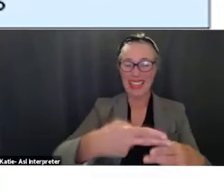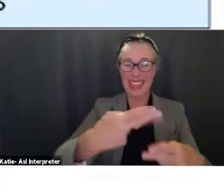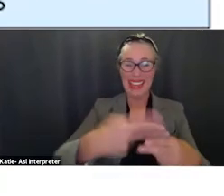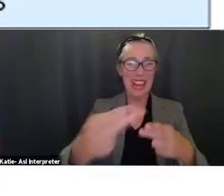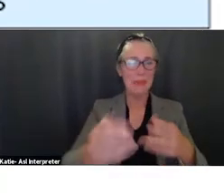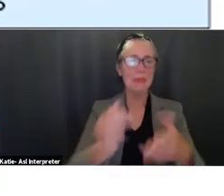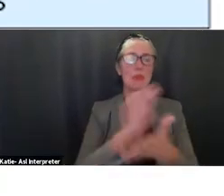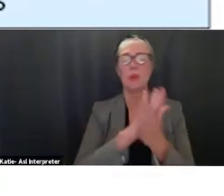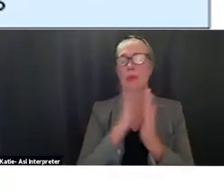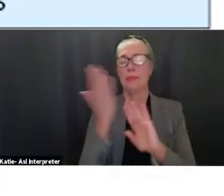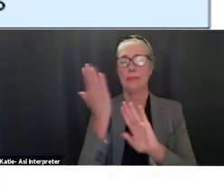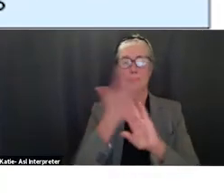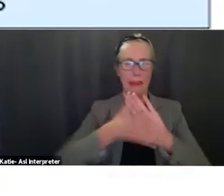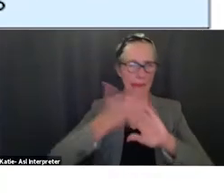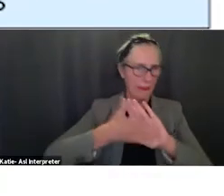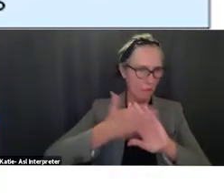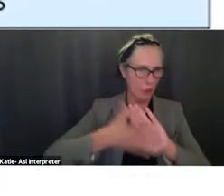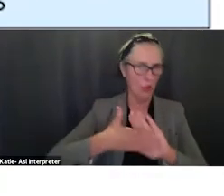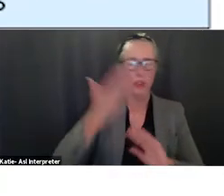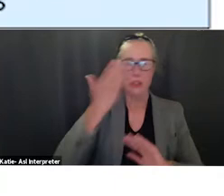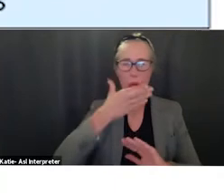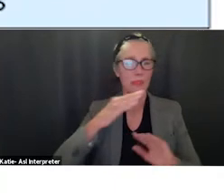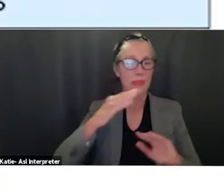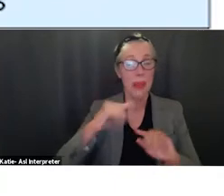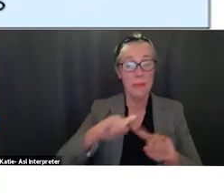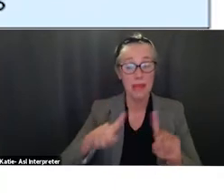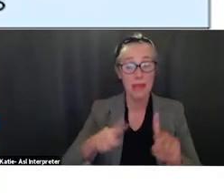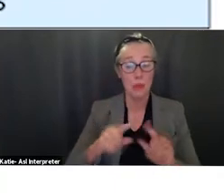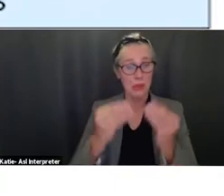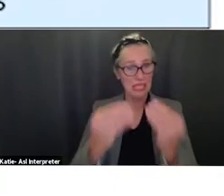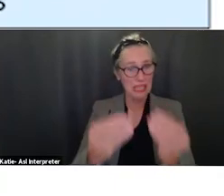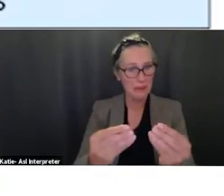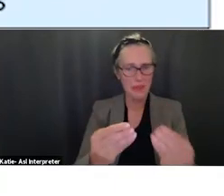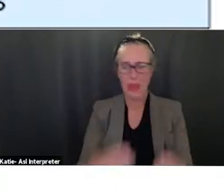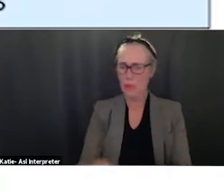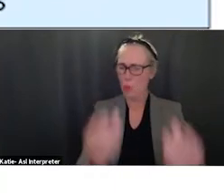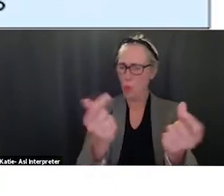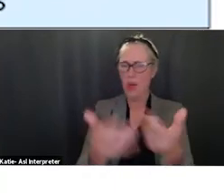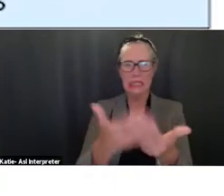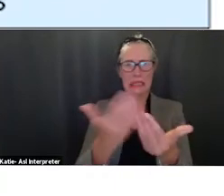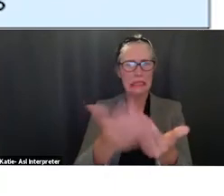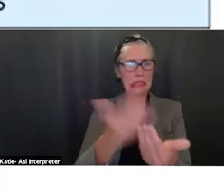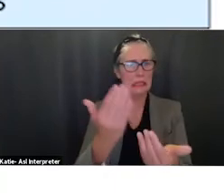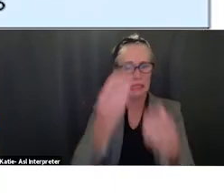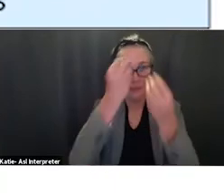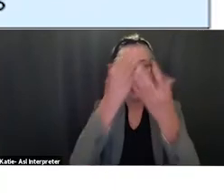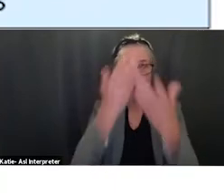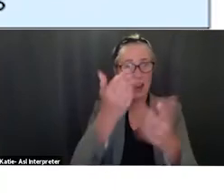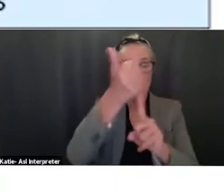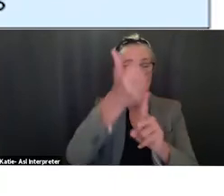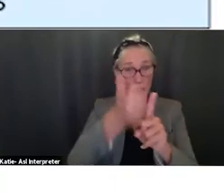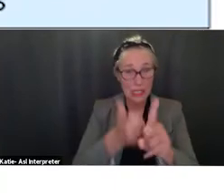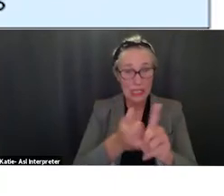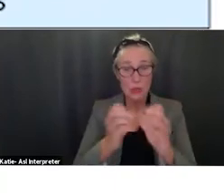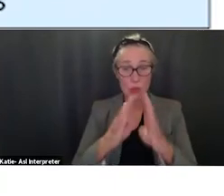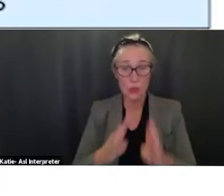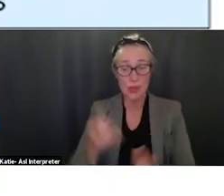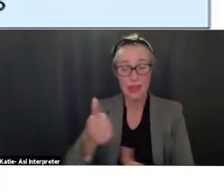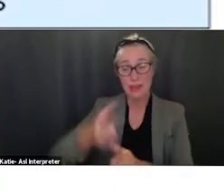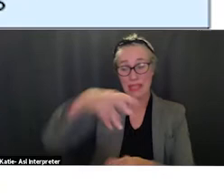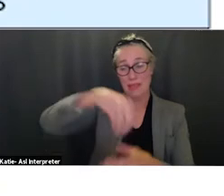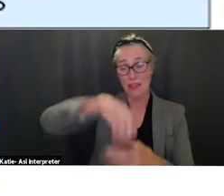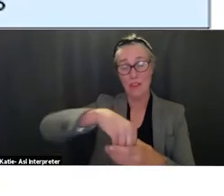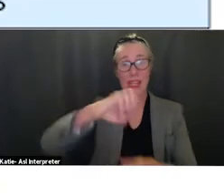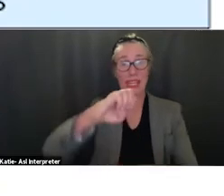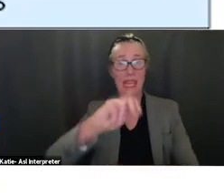uh we will include information at their fingertips for every single student that is an eml with the names